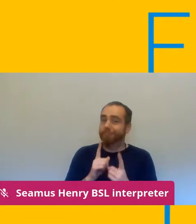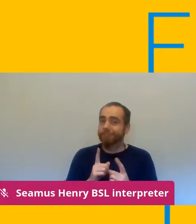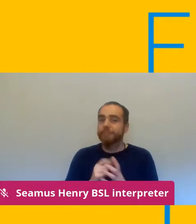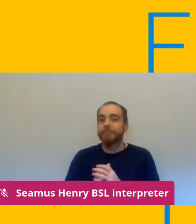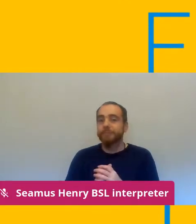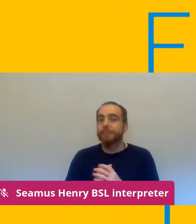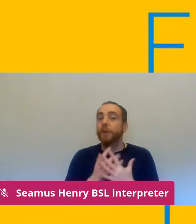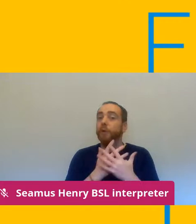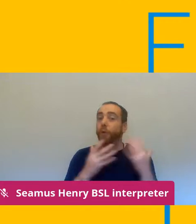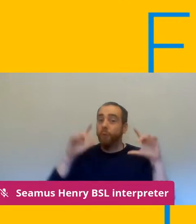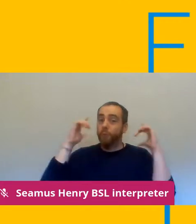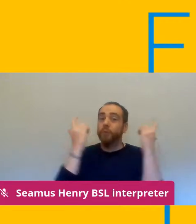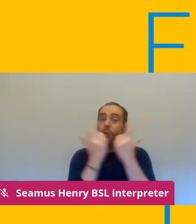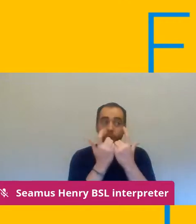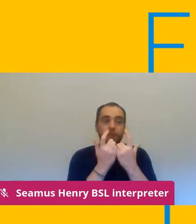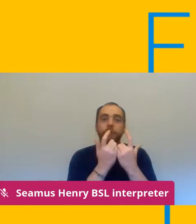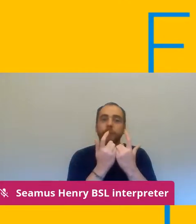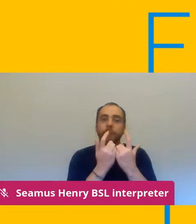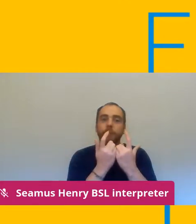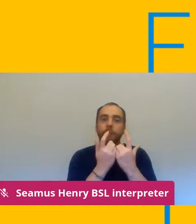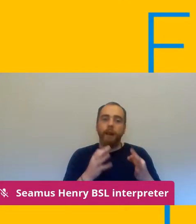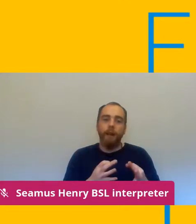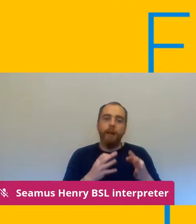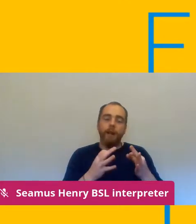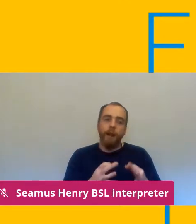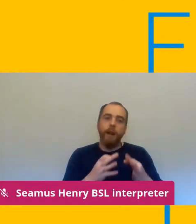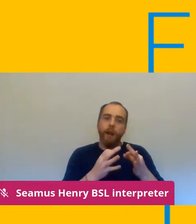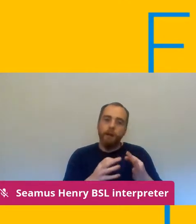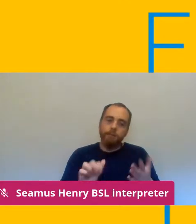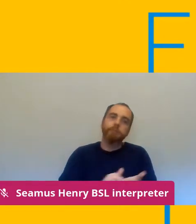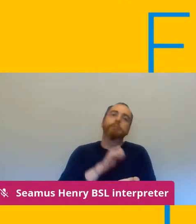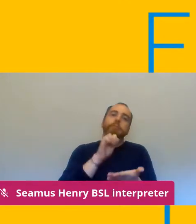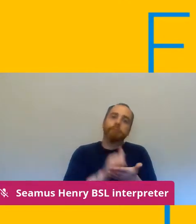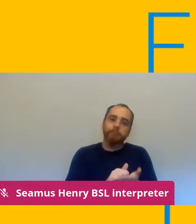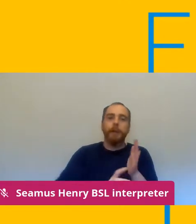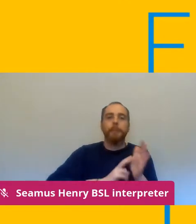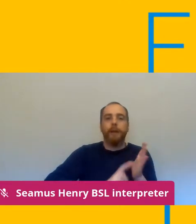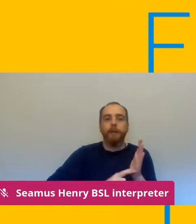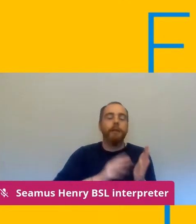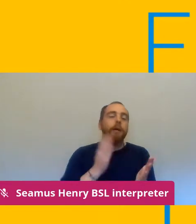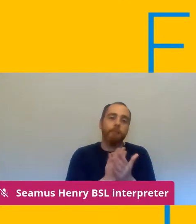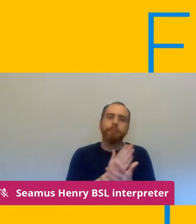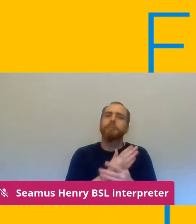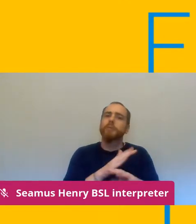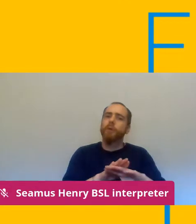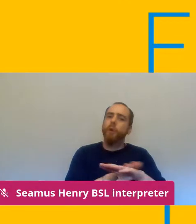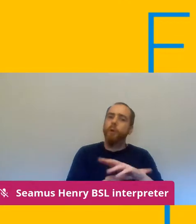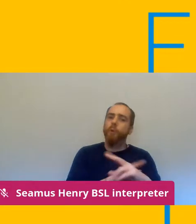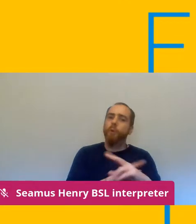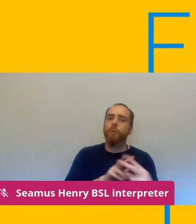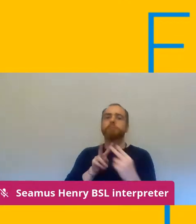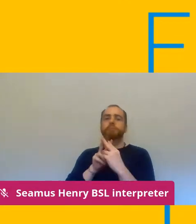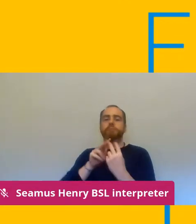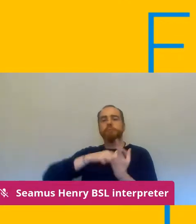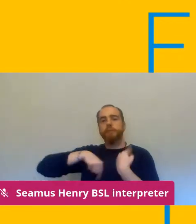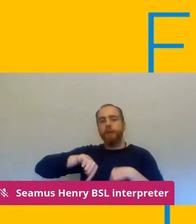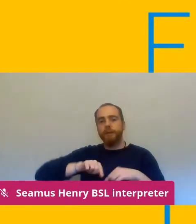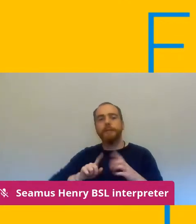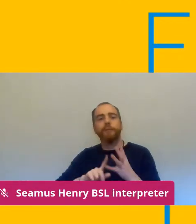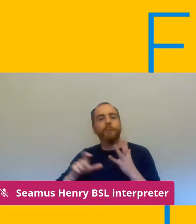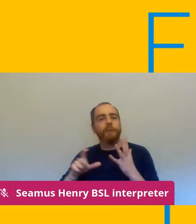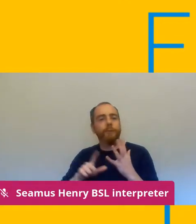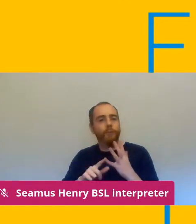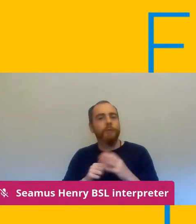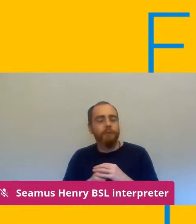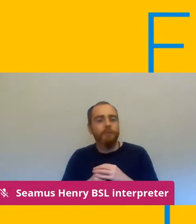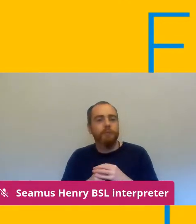their plans and very slow to consult the union in many cases um a fair number of colleges were also scrambling to put plans